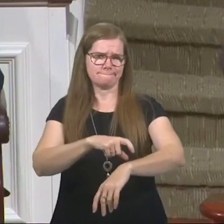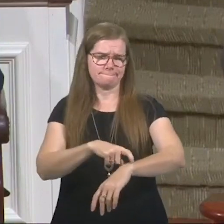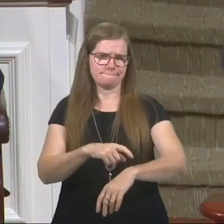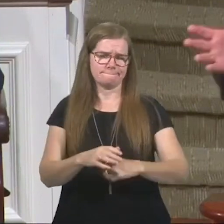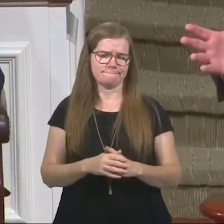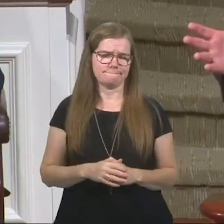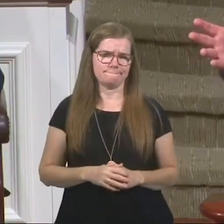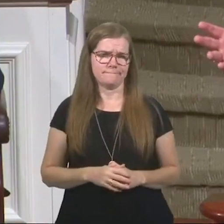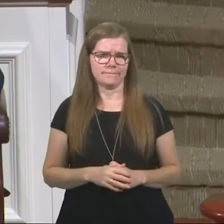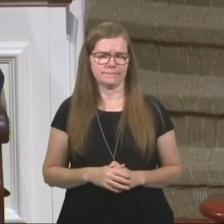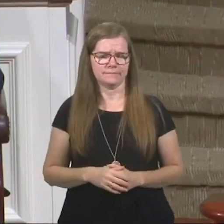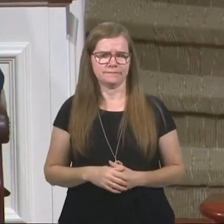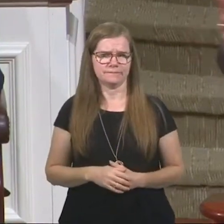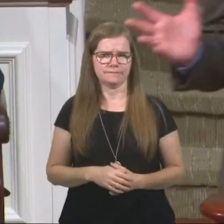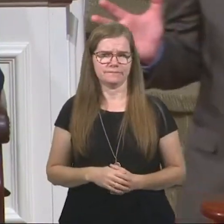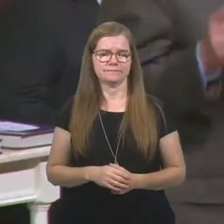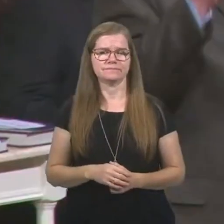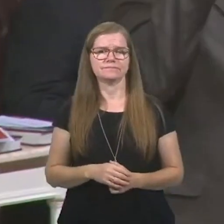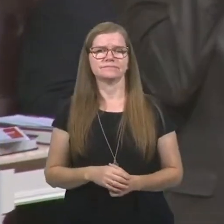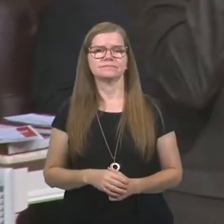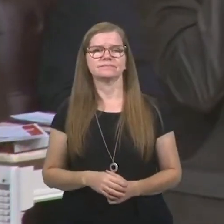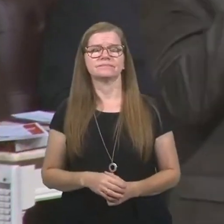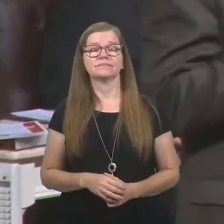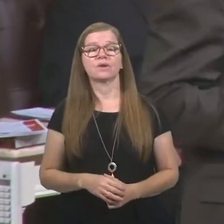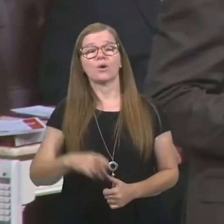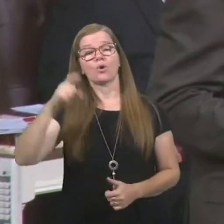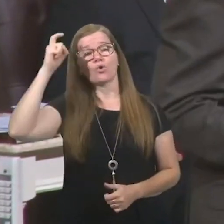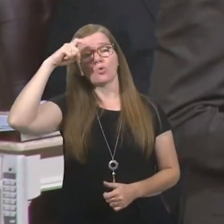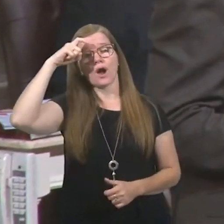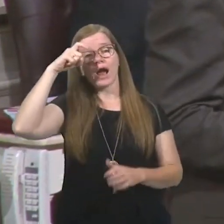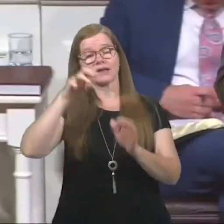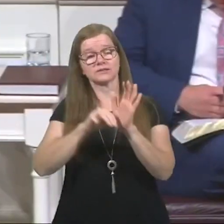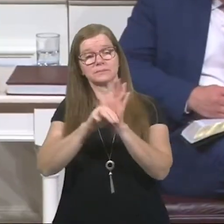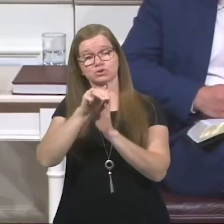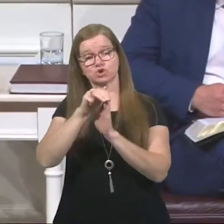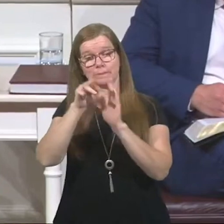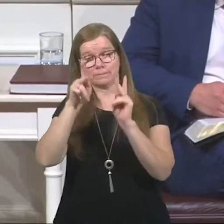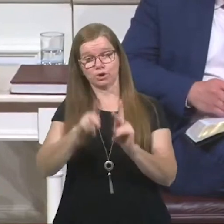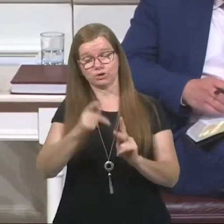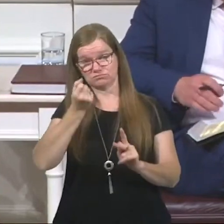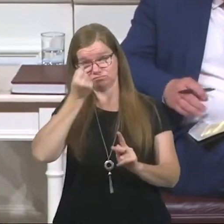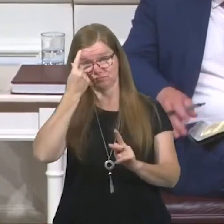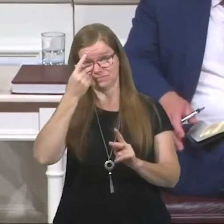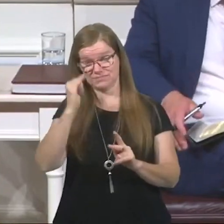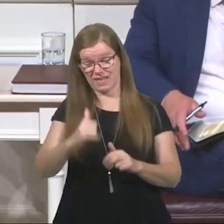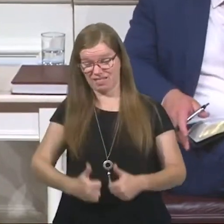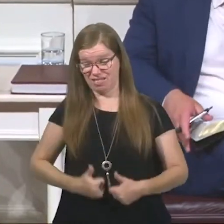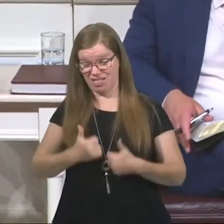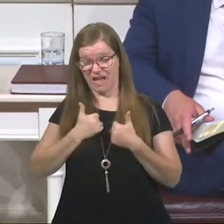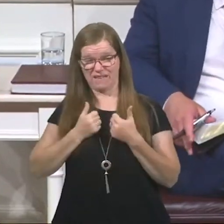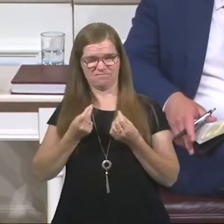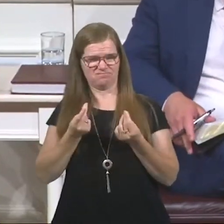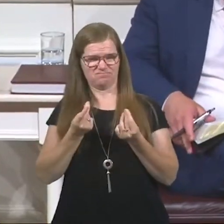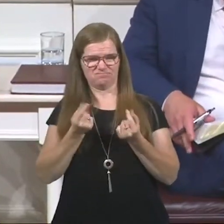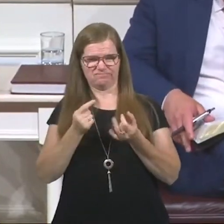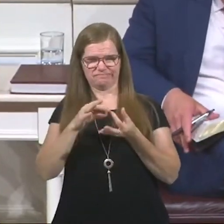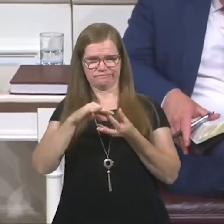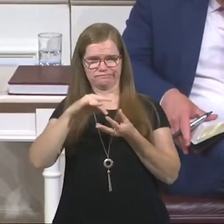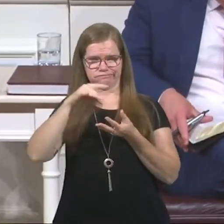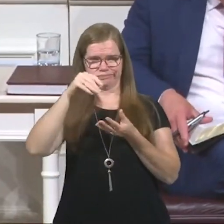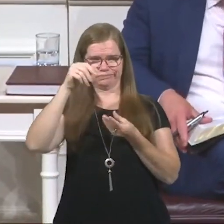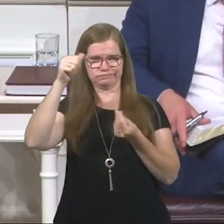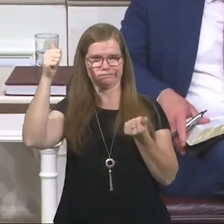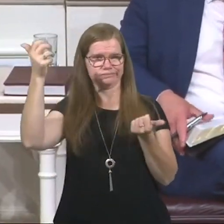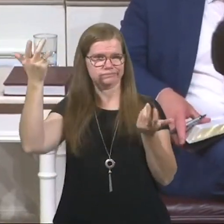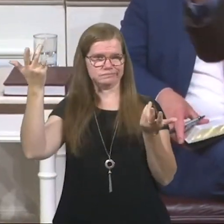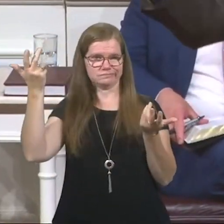On time. How much time do you... A wise, mature person understands that life is but a vapor. It appears for